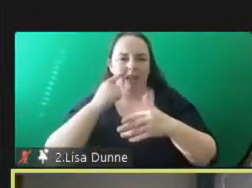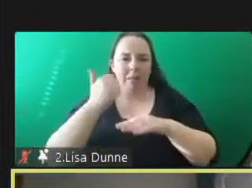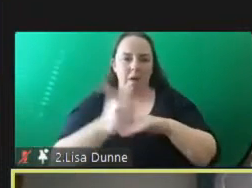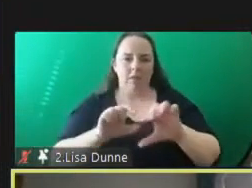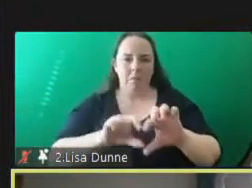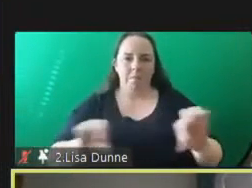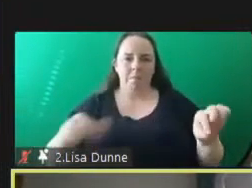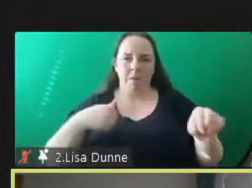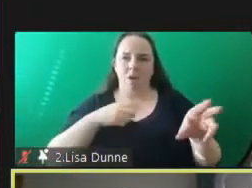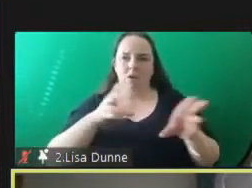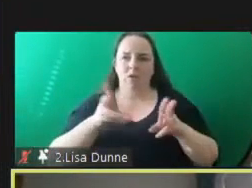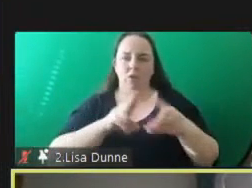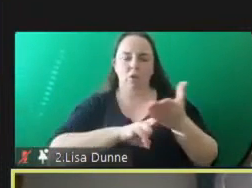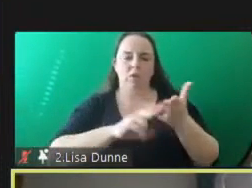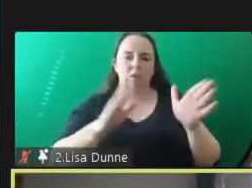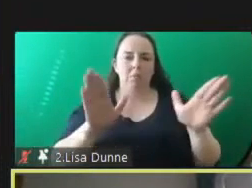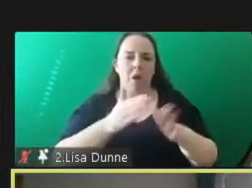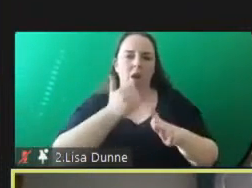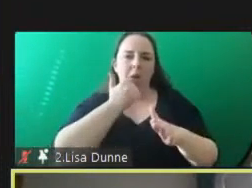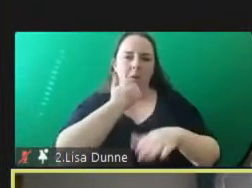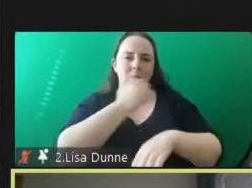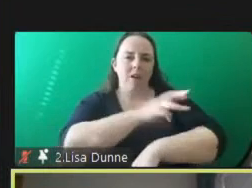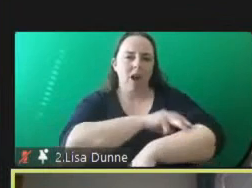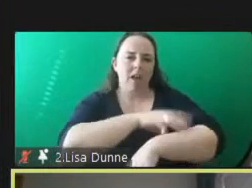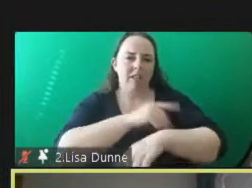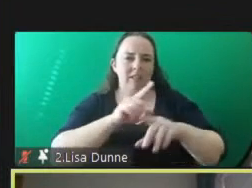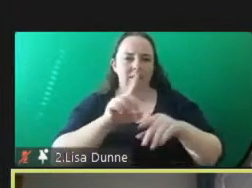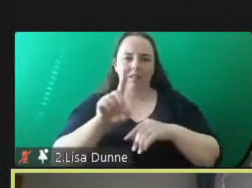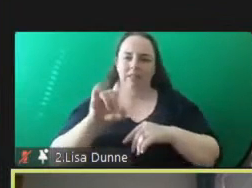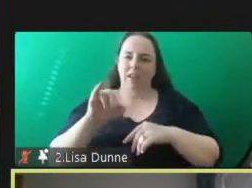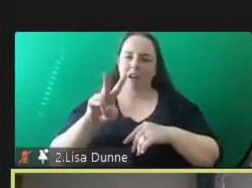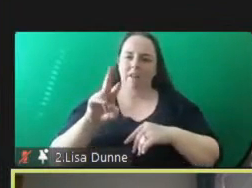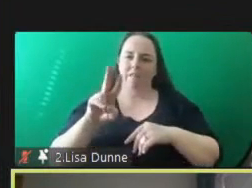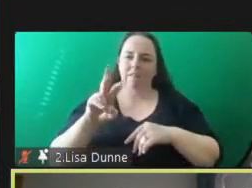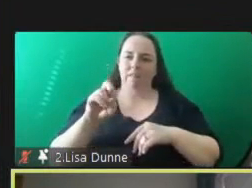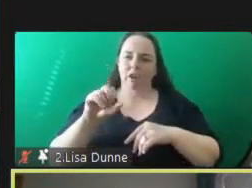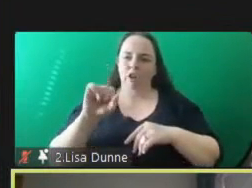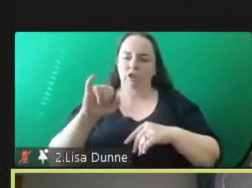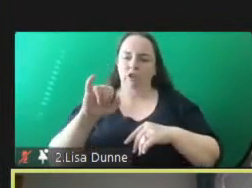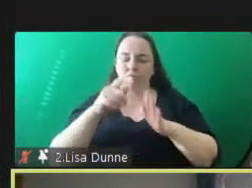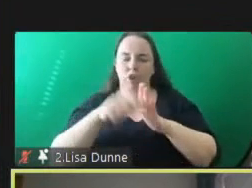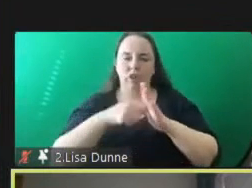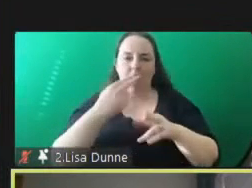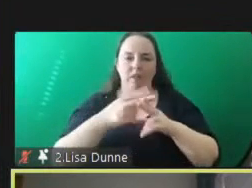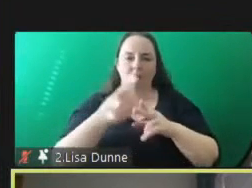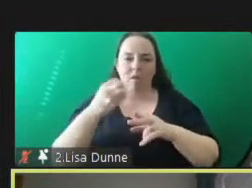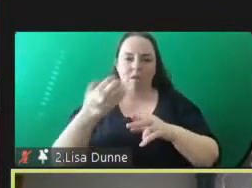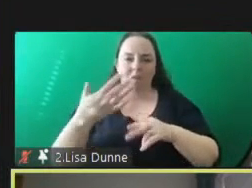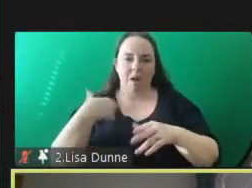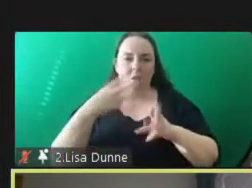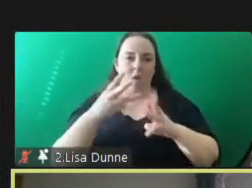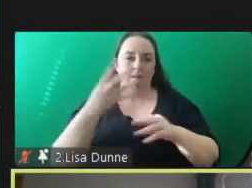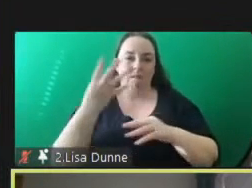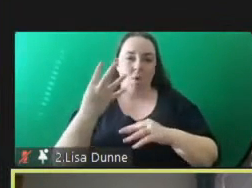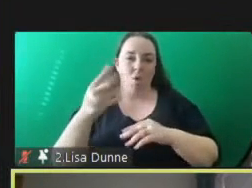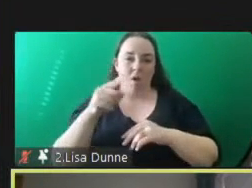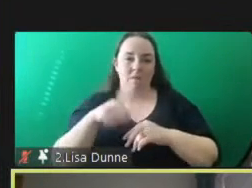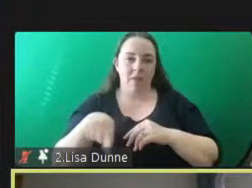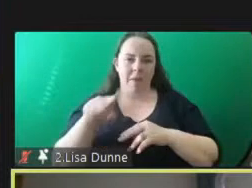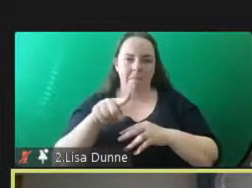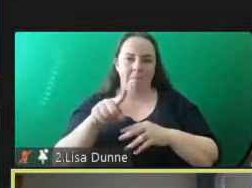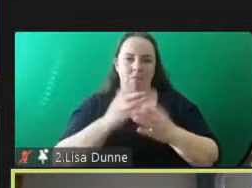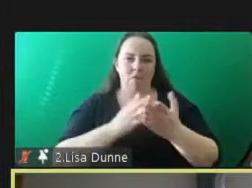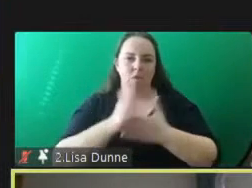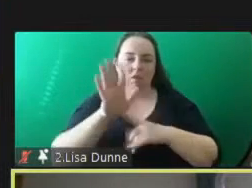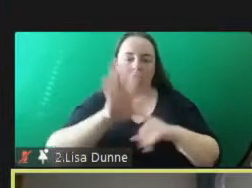a small number of guard the youth diversion projects out of the 105 um we operate four of those across